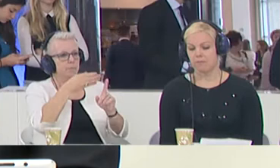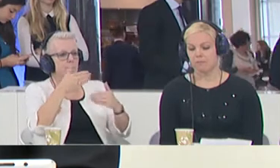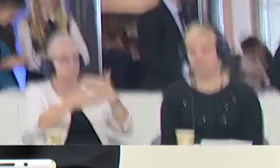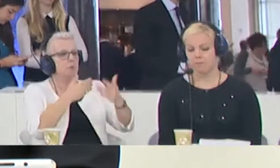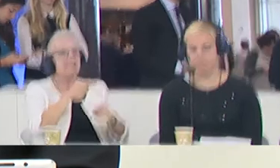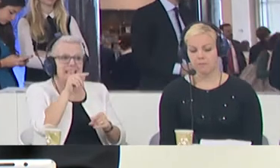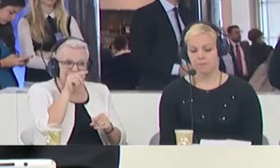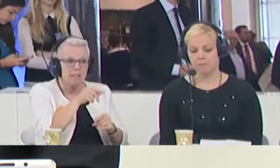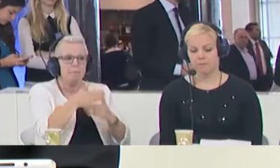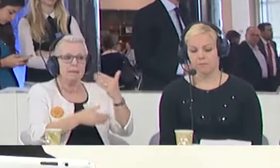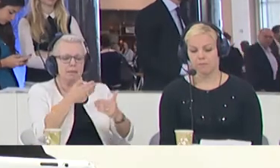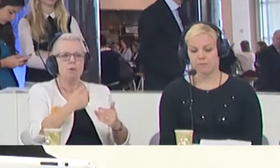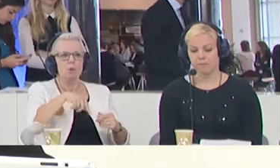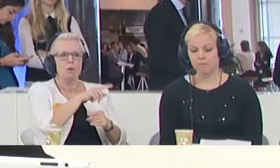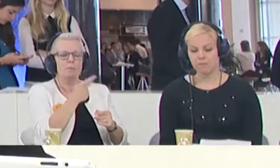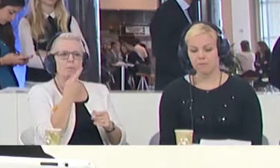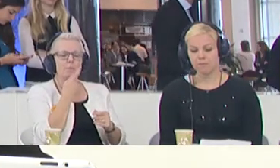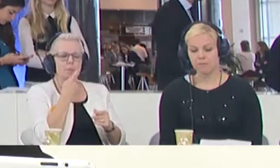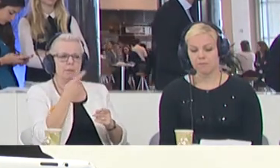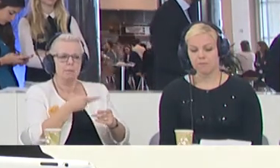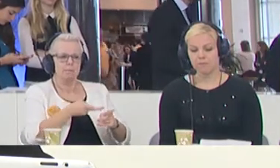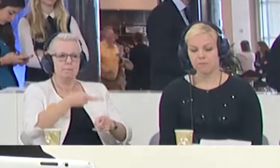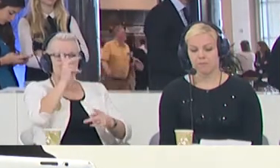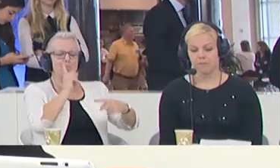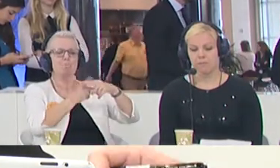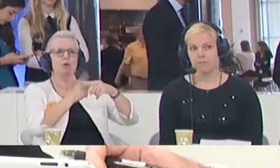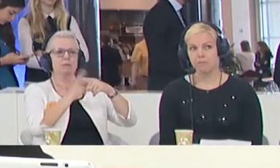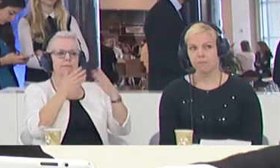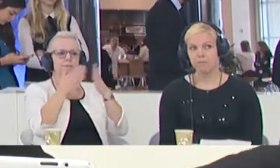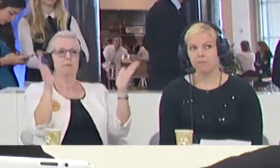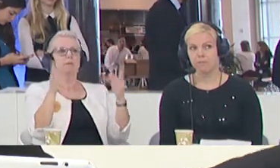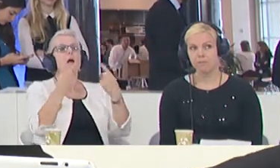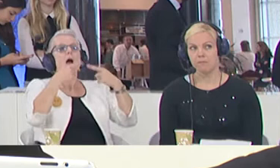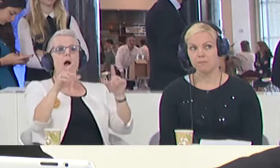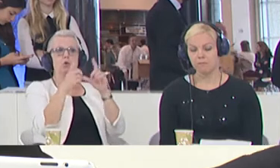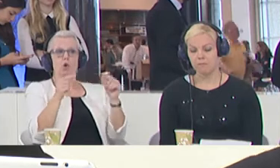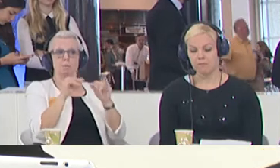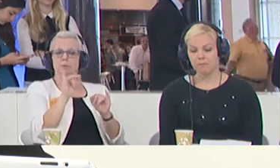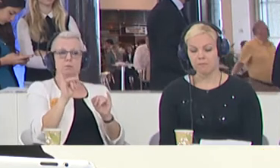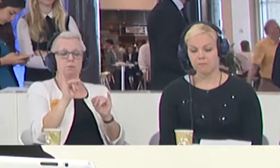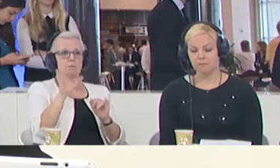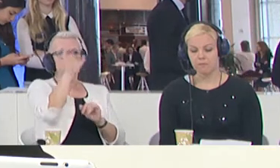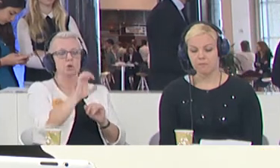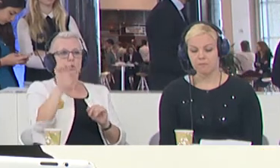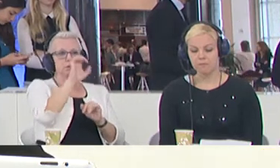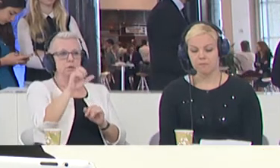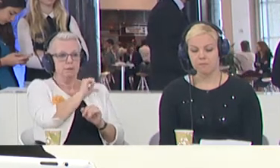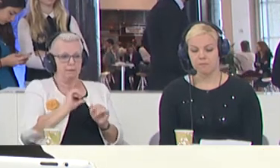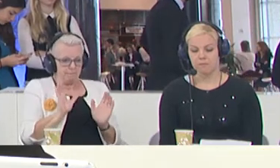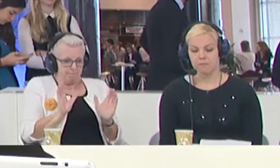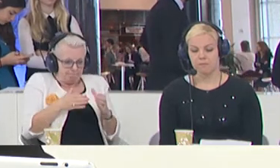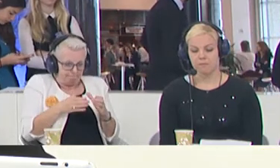And in that way, I think we should frame this much more in a positive way. The other option is that Europe closes itself in on itself.